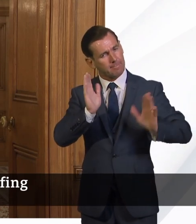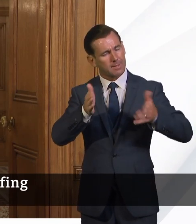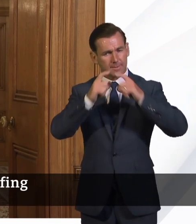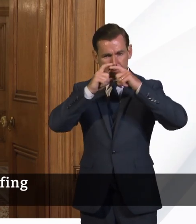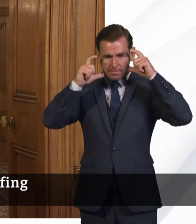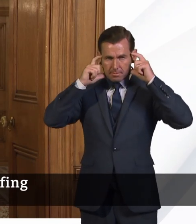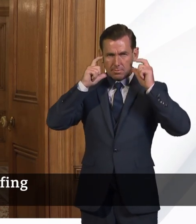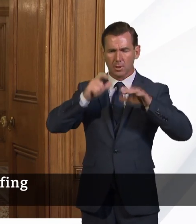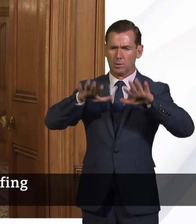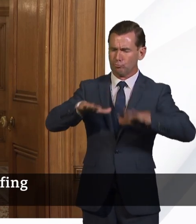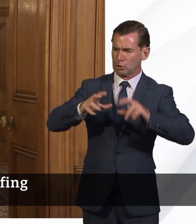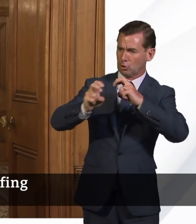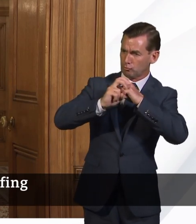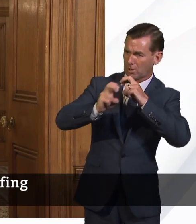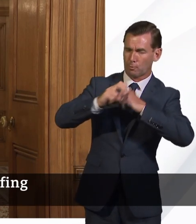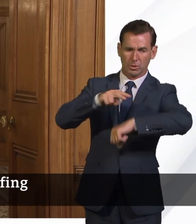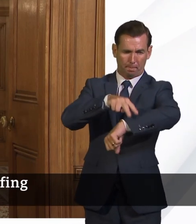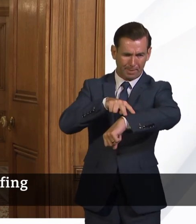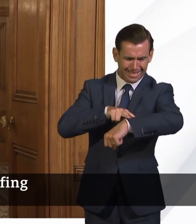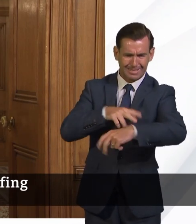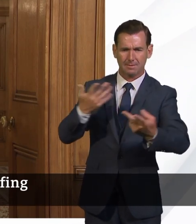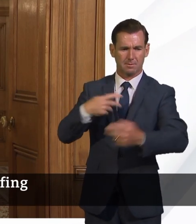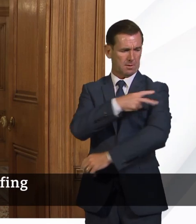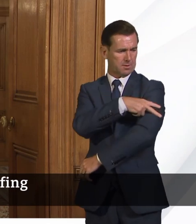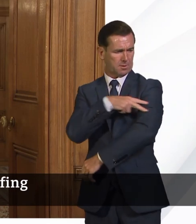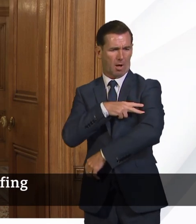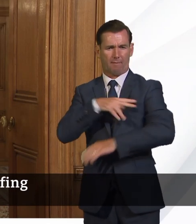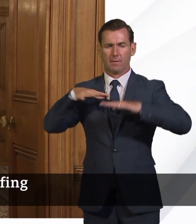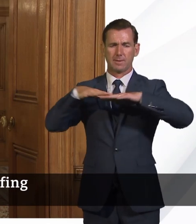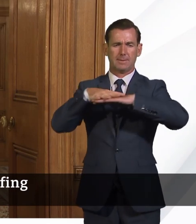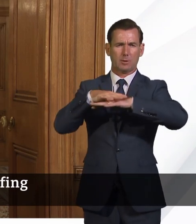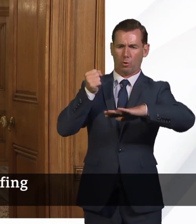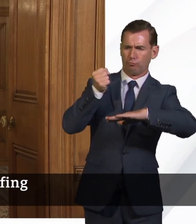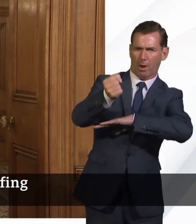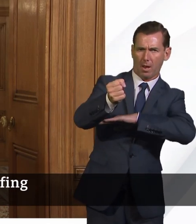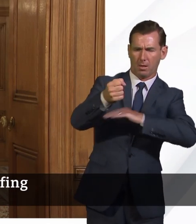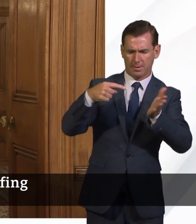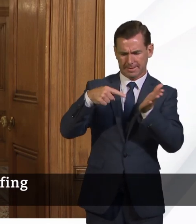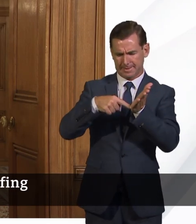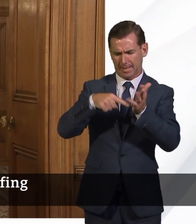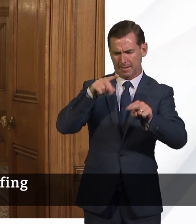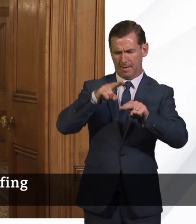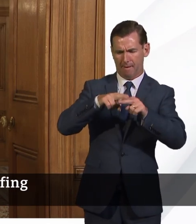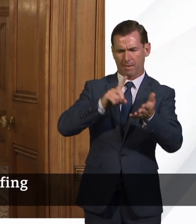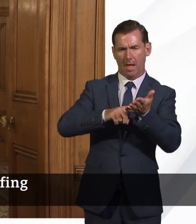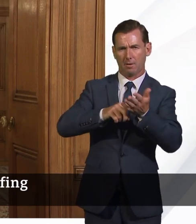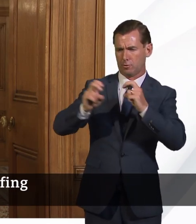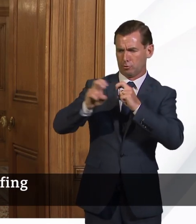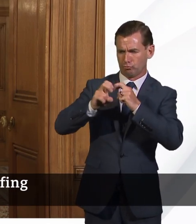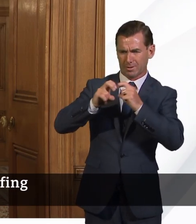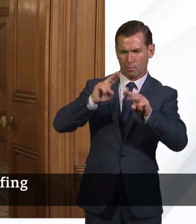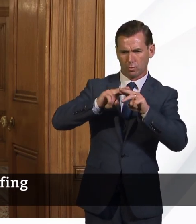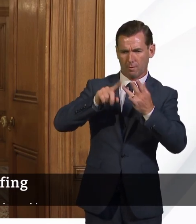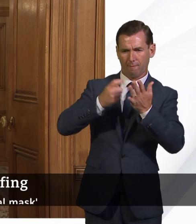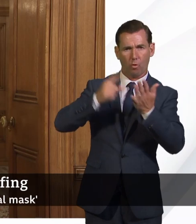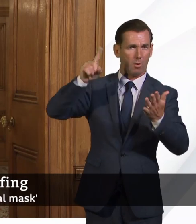Transport Police, the staff from Network Rail, from TfL, Transport for London and Transport Operators, in the